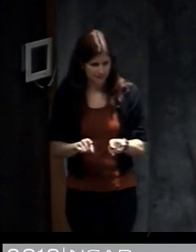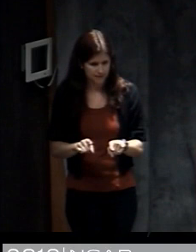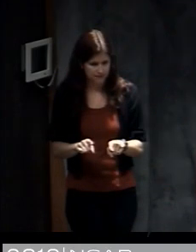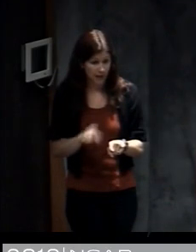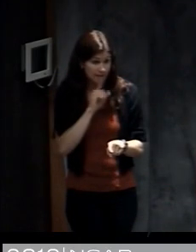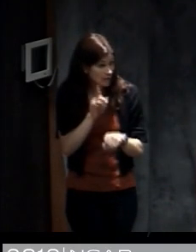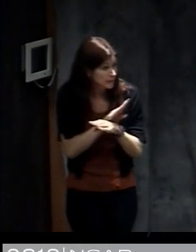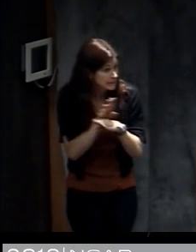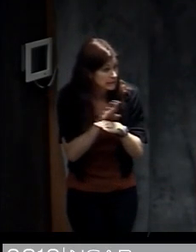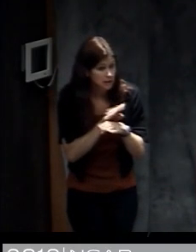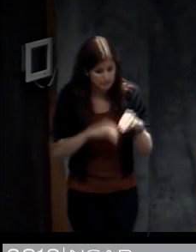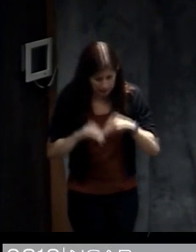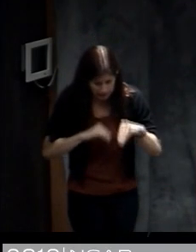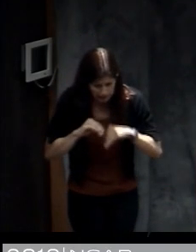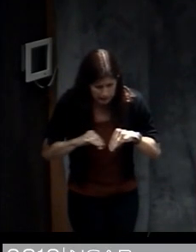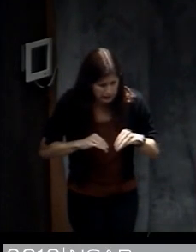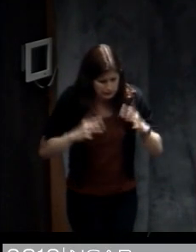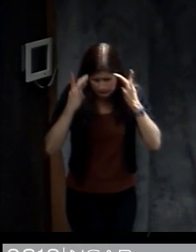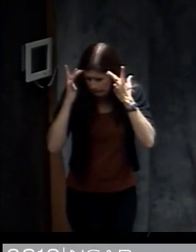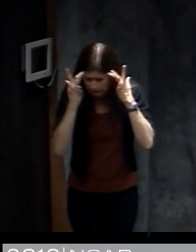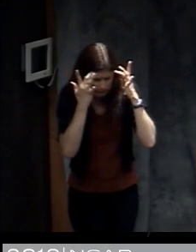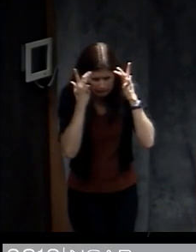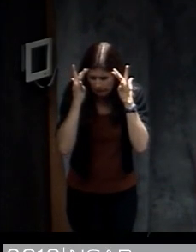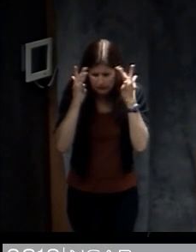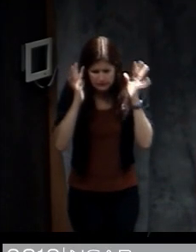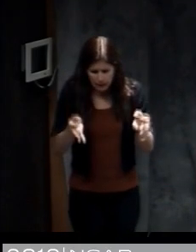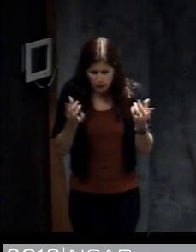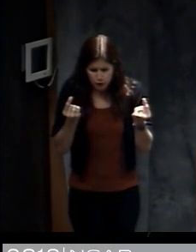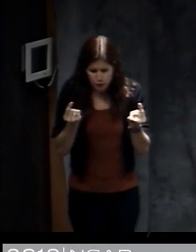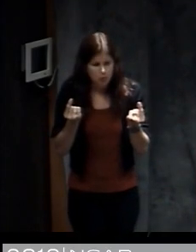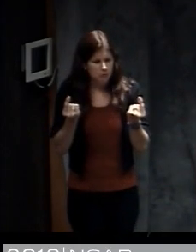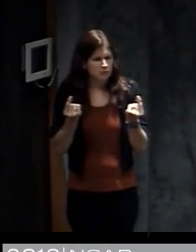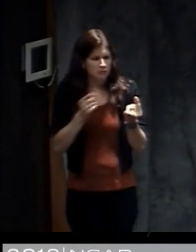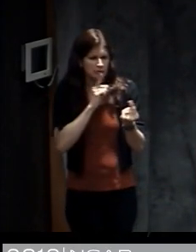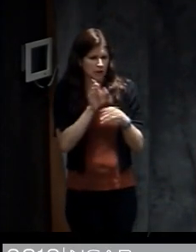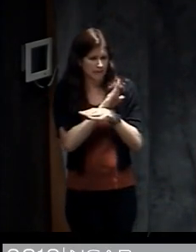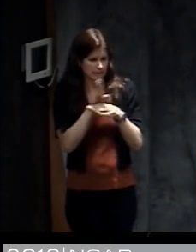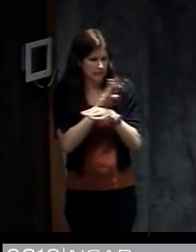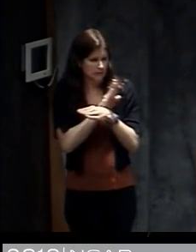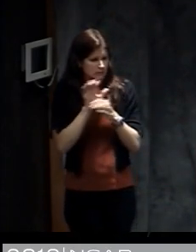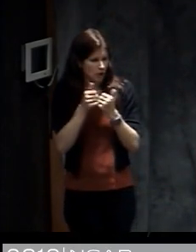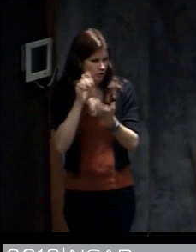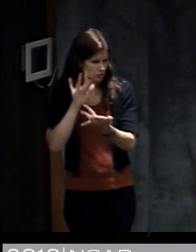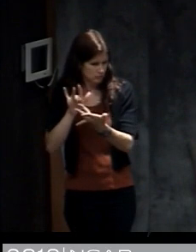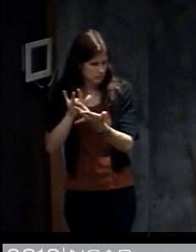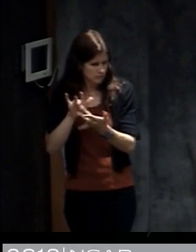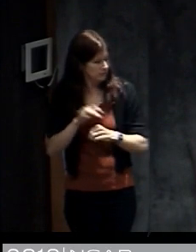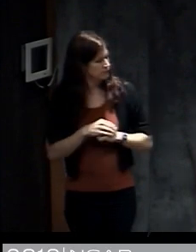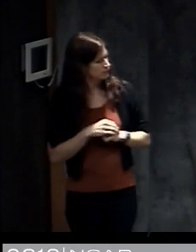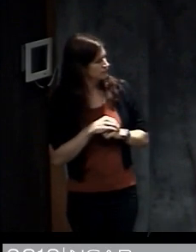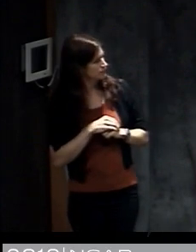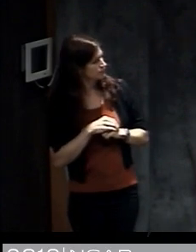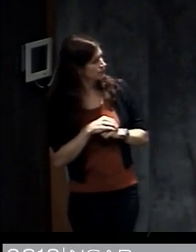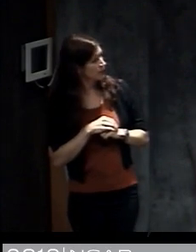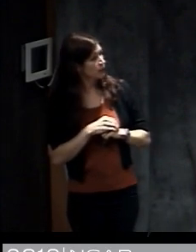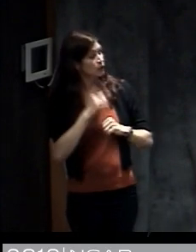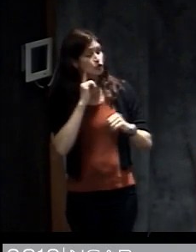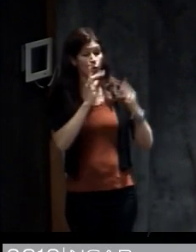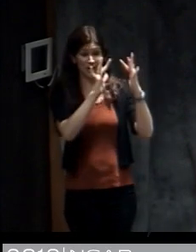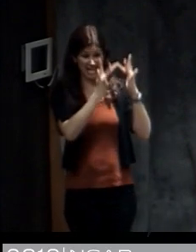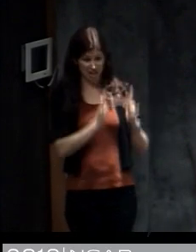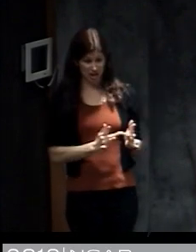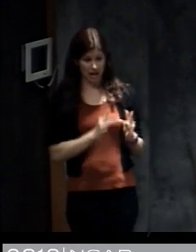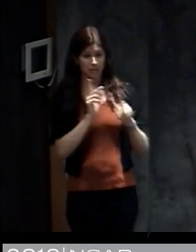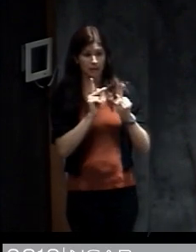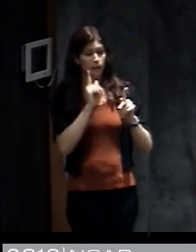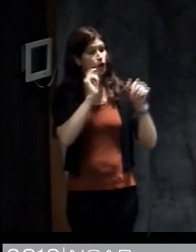very busy. They're packing their things. They're deciding what to do and so on. And so social media data or internet data where people are posting about